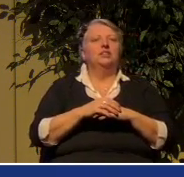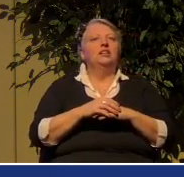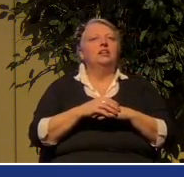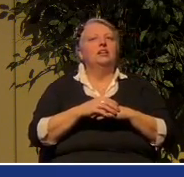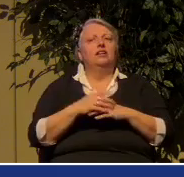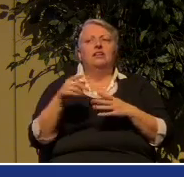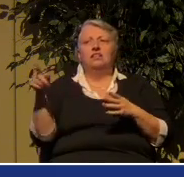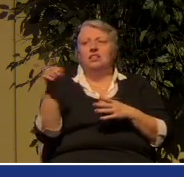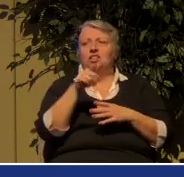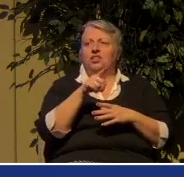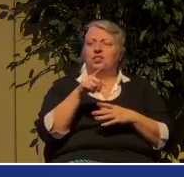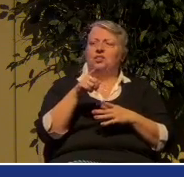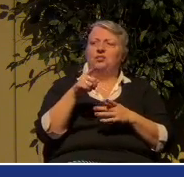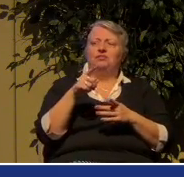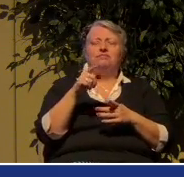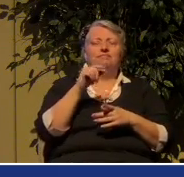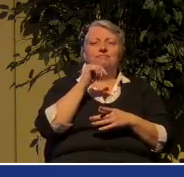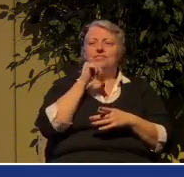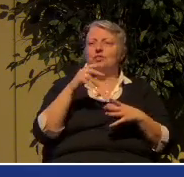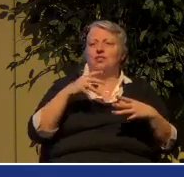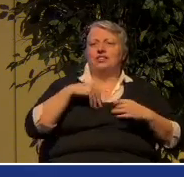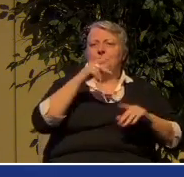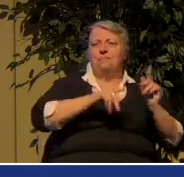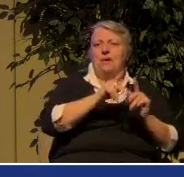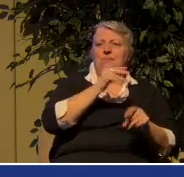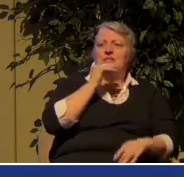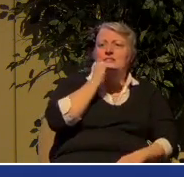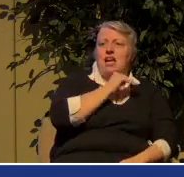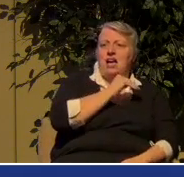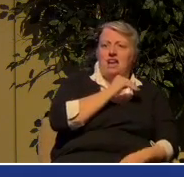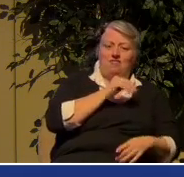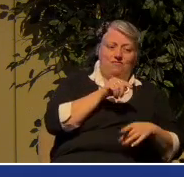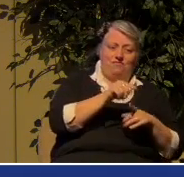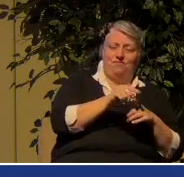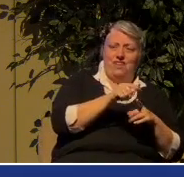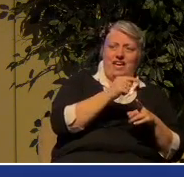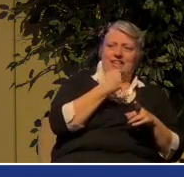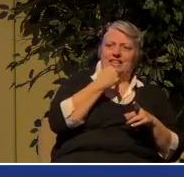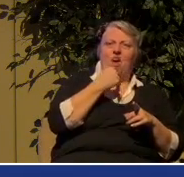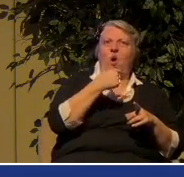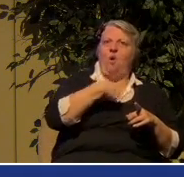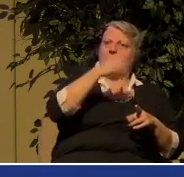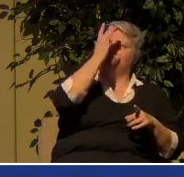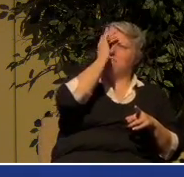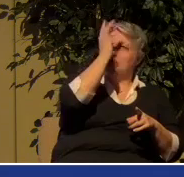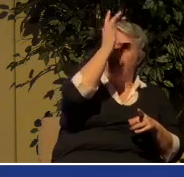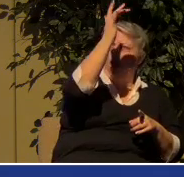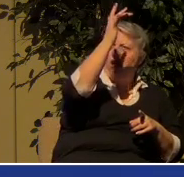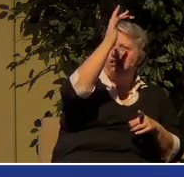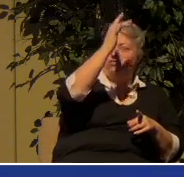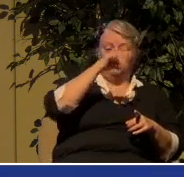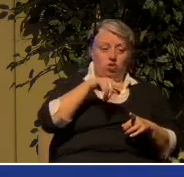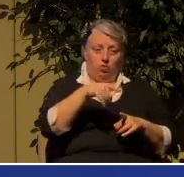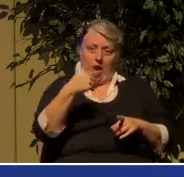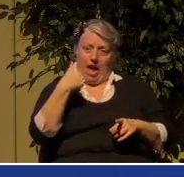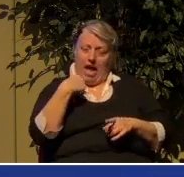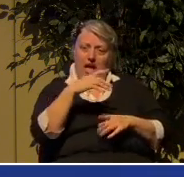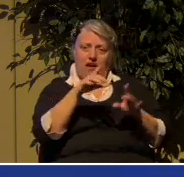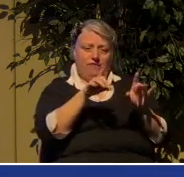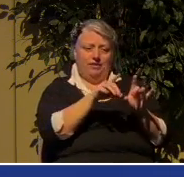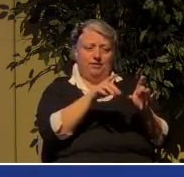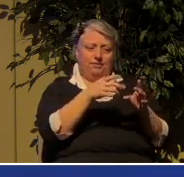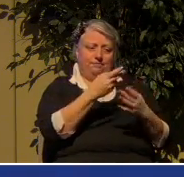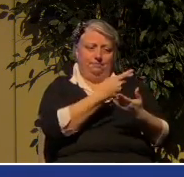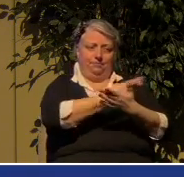who profess to be smarter than you are, who make it sound like unless you have a doctorate in theology, you can't